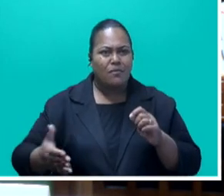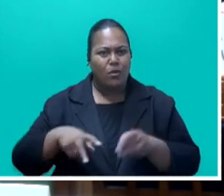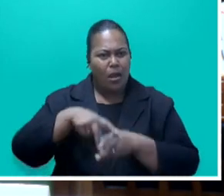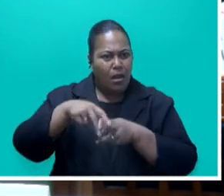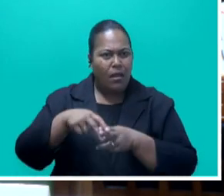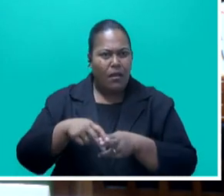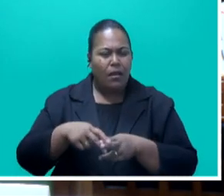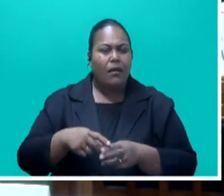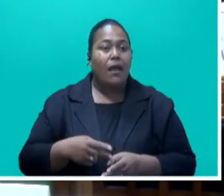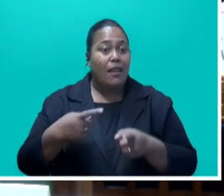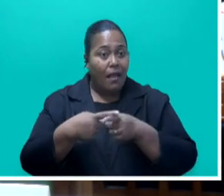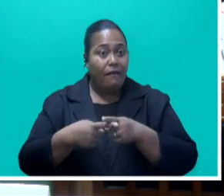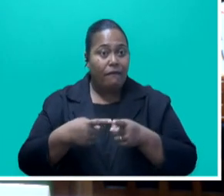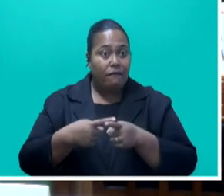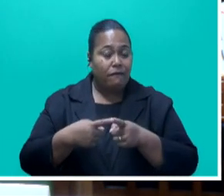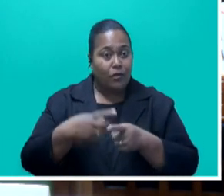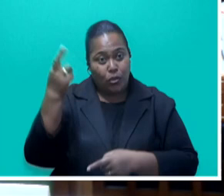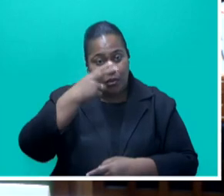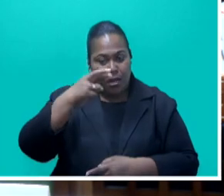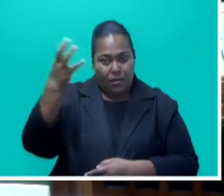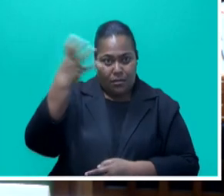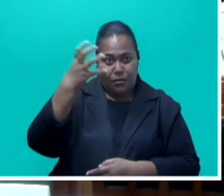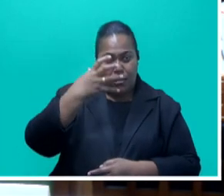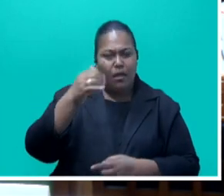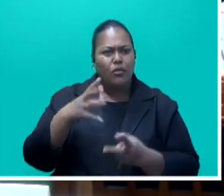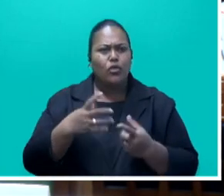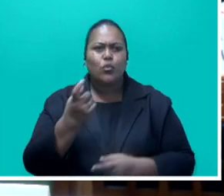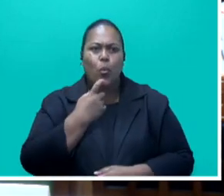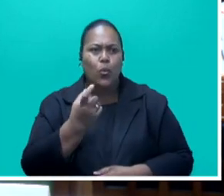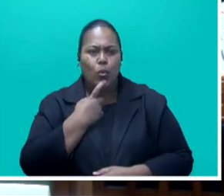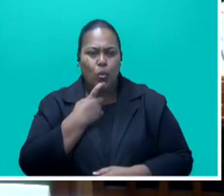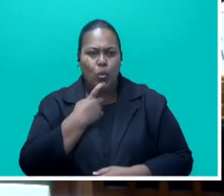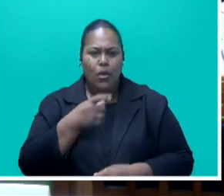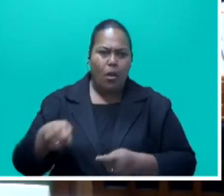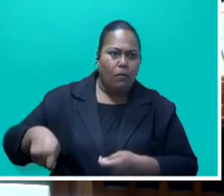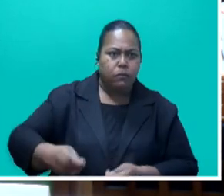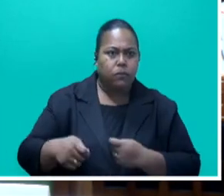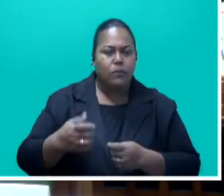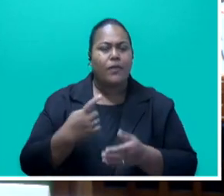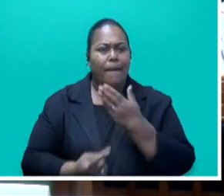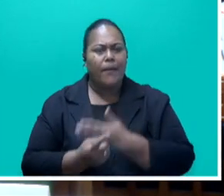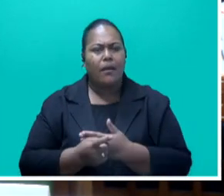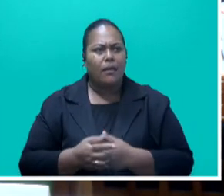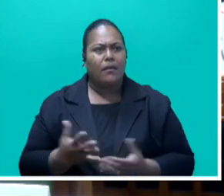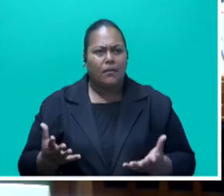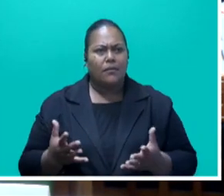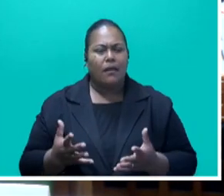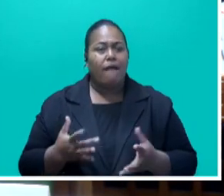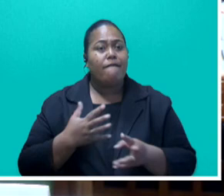with knives or other objects, such as bricks, stones, gardening spades, garlic pounder, and firewood.